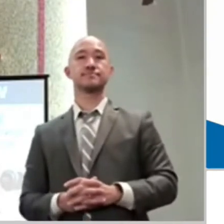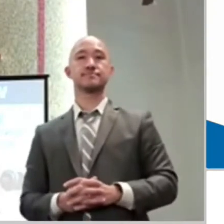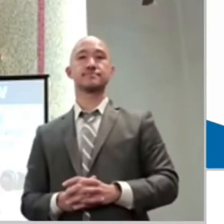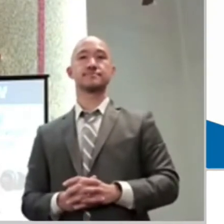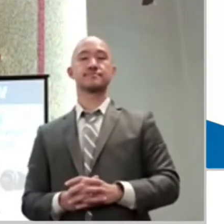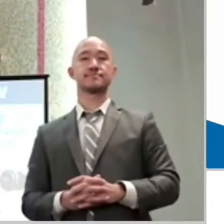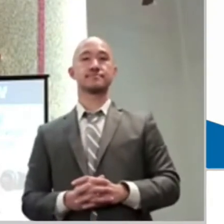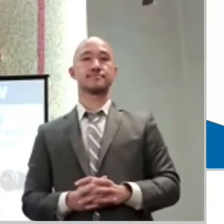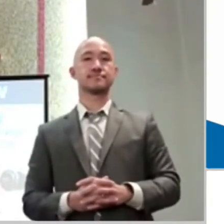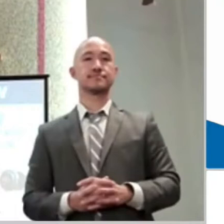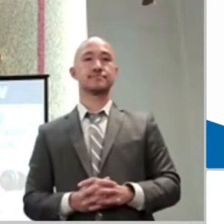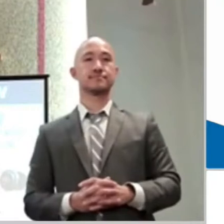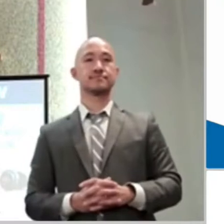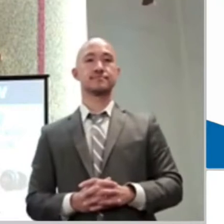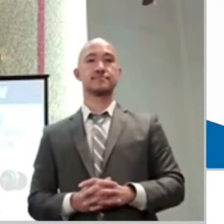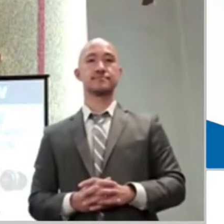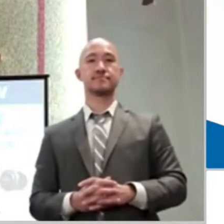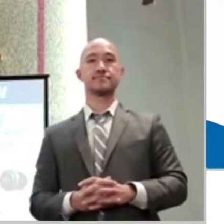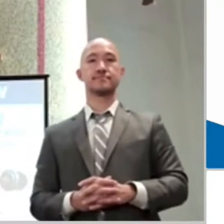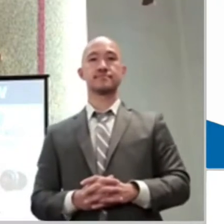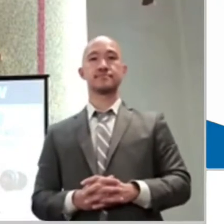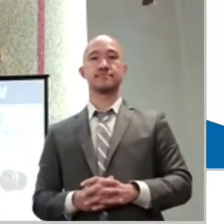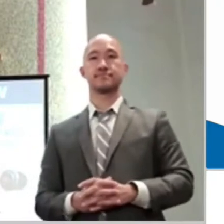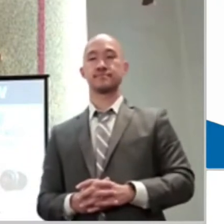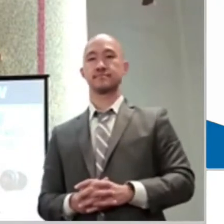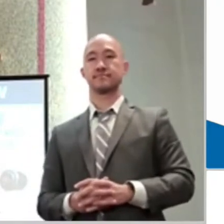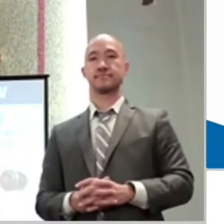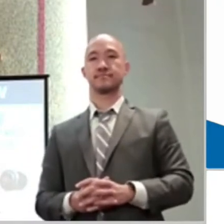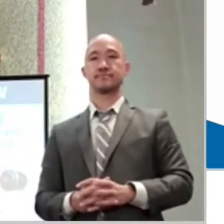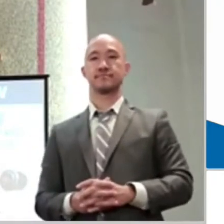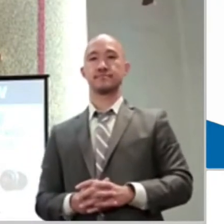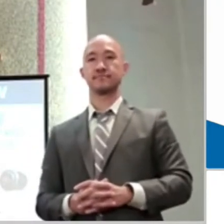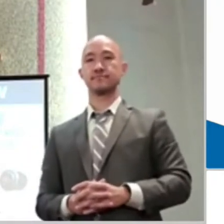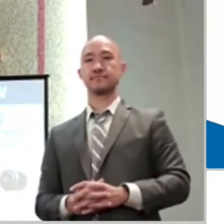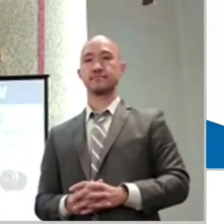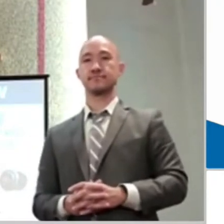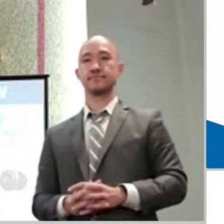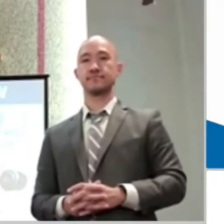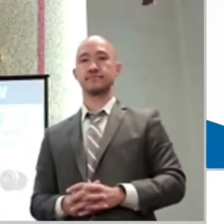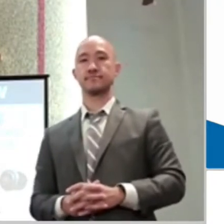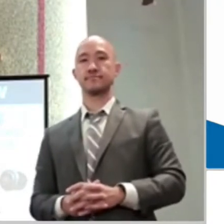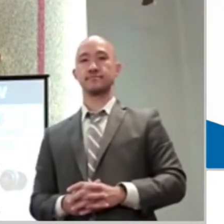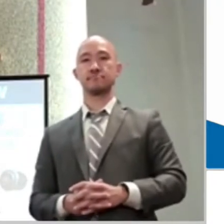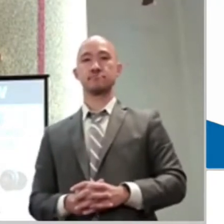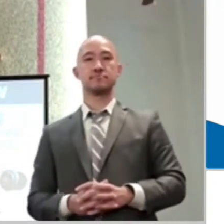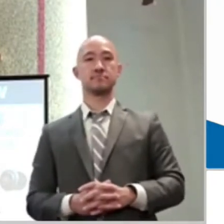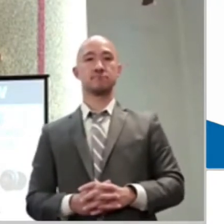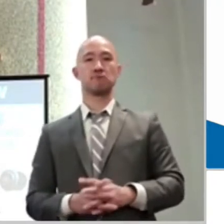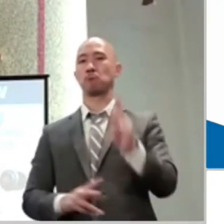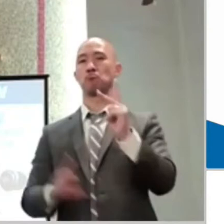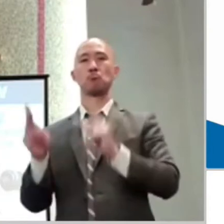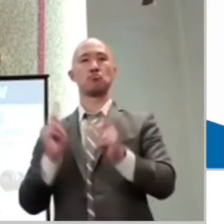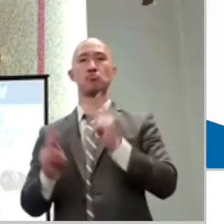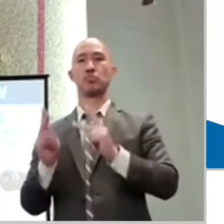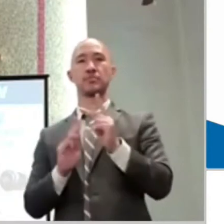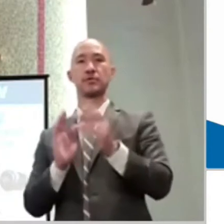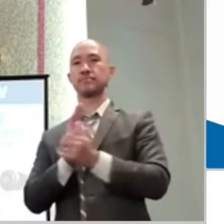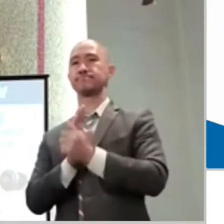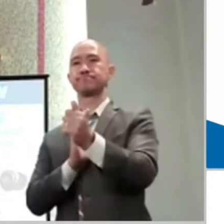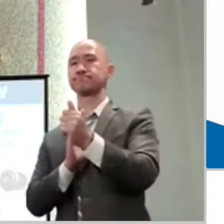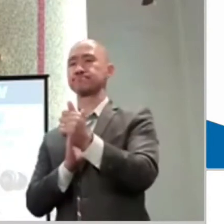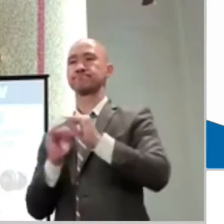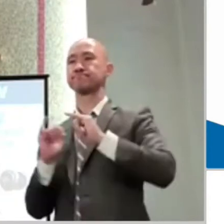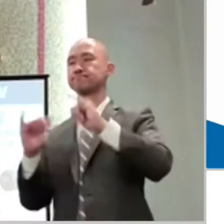answer. I know I'm not more dependable or less dependable than anybody else. But when my hope is in